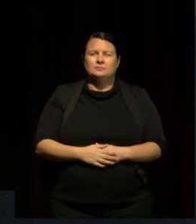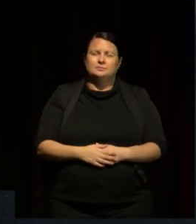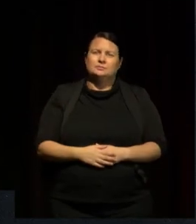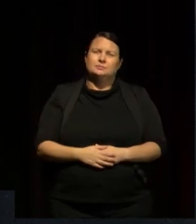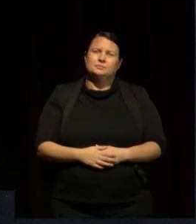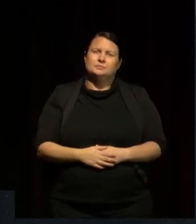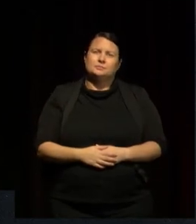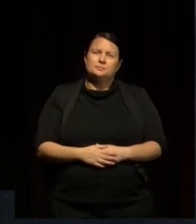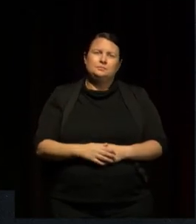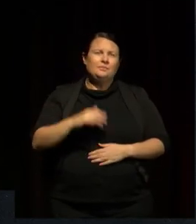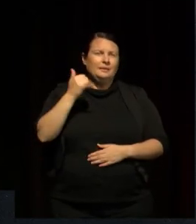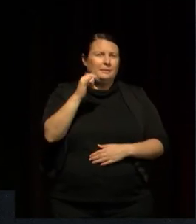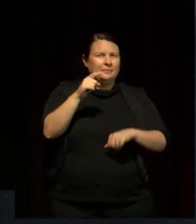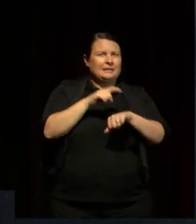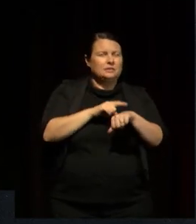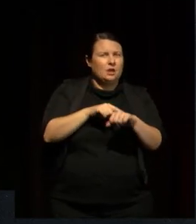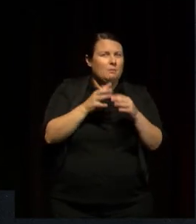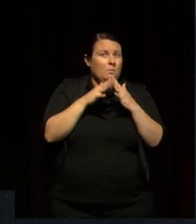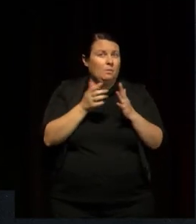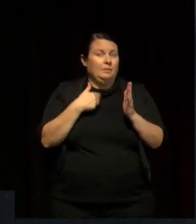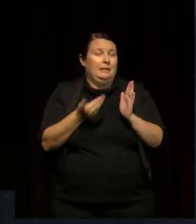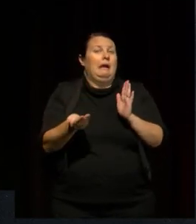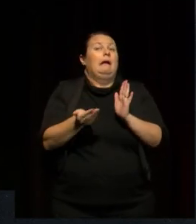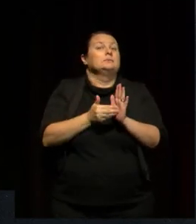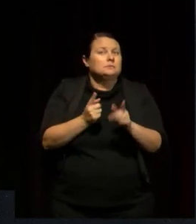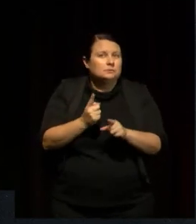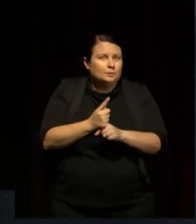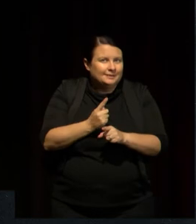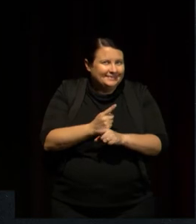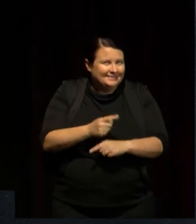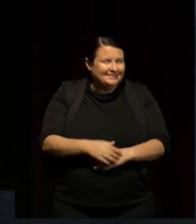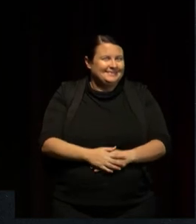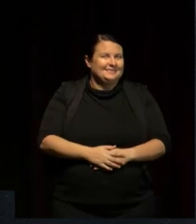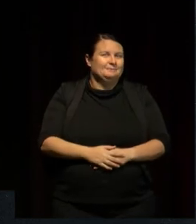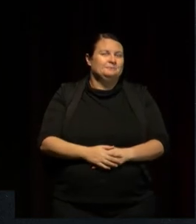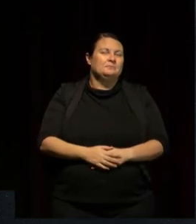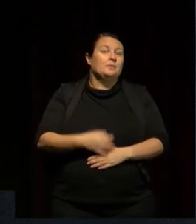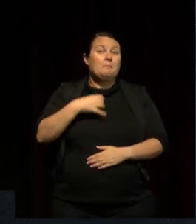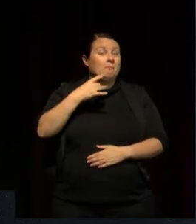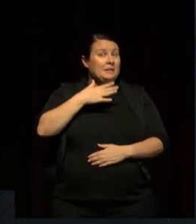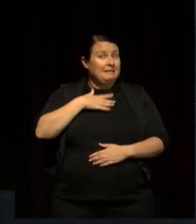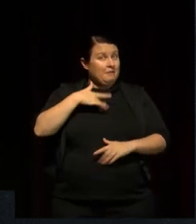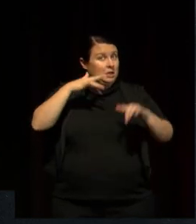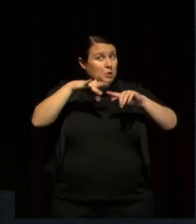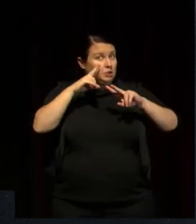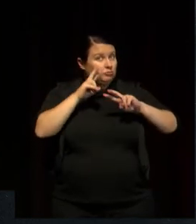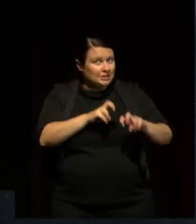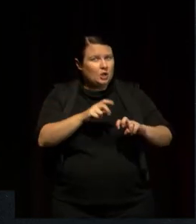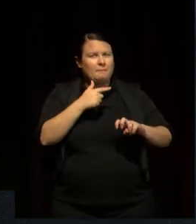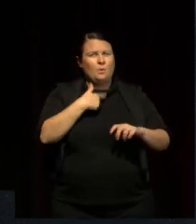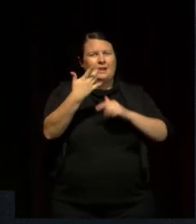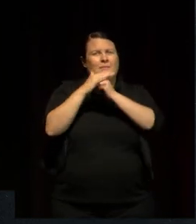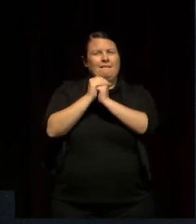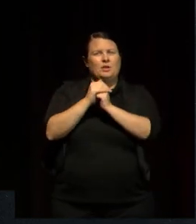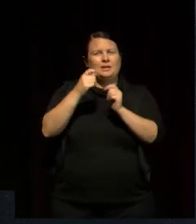point, perhaps I'll mention something that I haven't particularly explored, but a friend and colleague of mine,